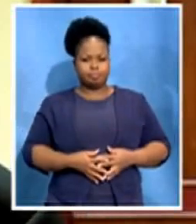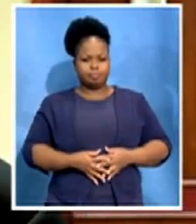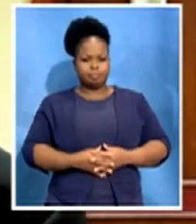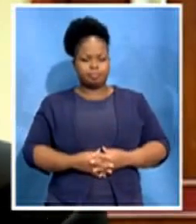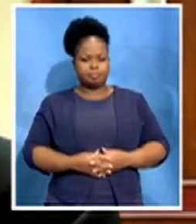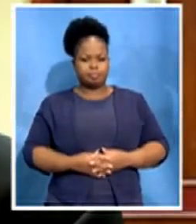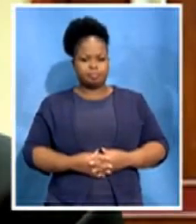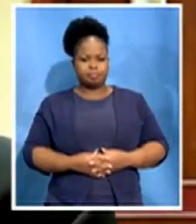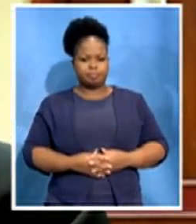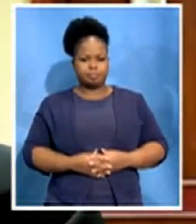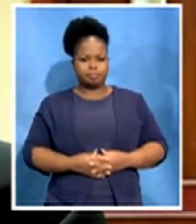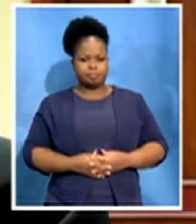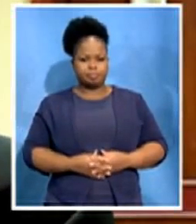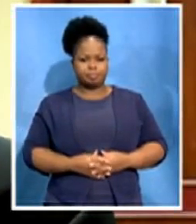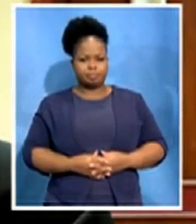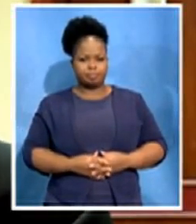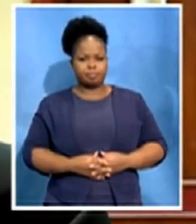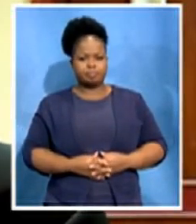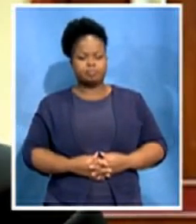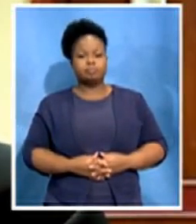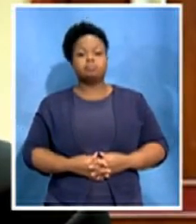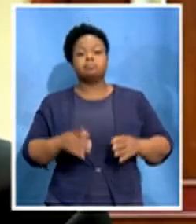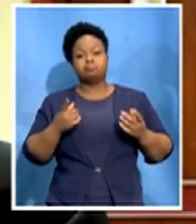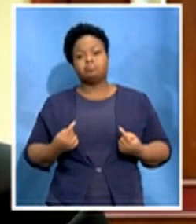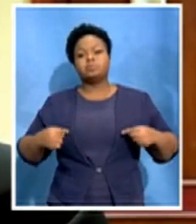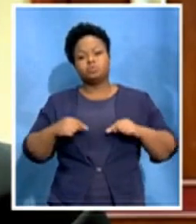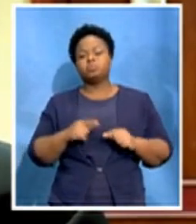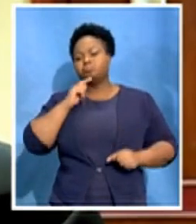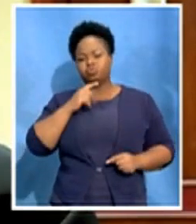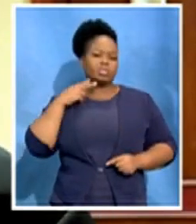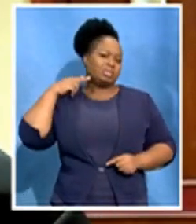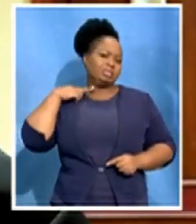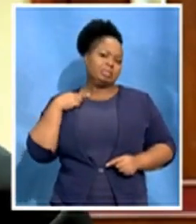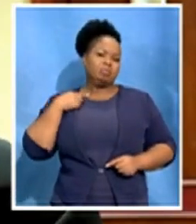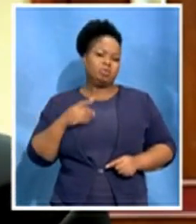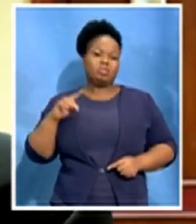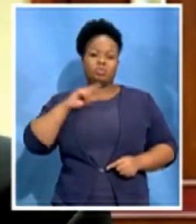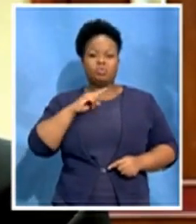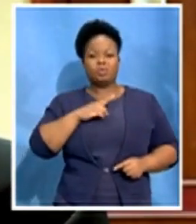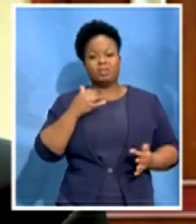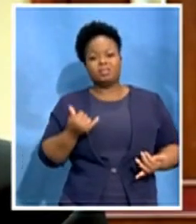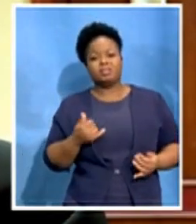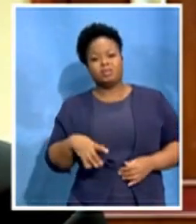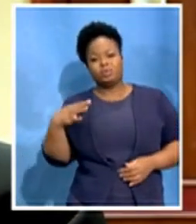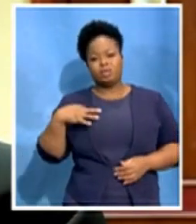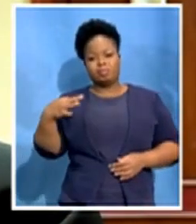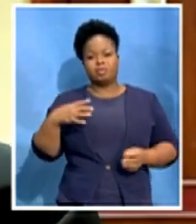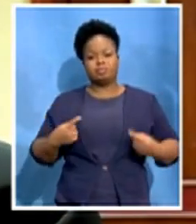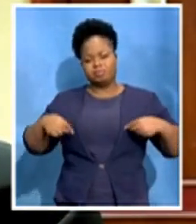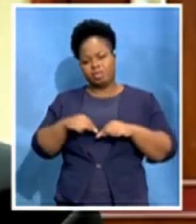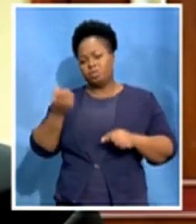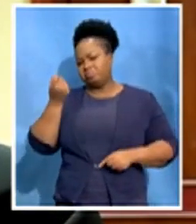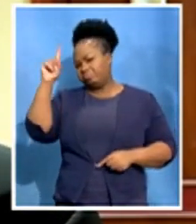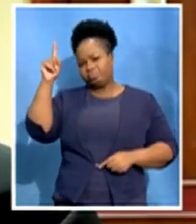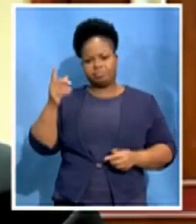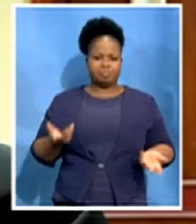We are obviously very disappointed about the fact that our application has been dismissed. We think that